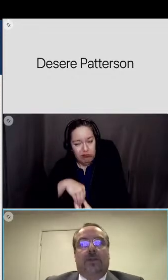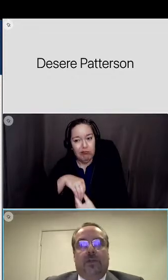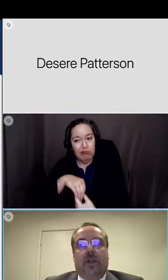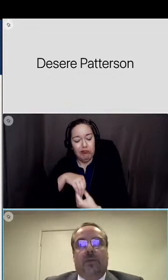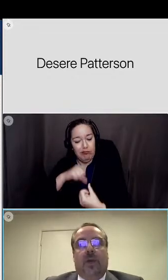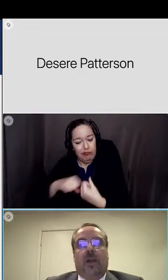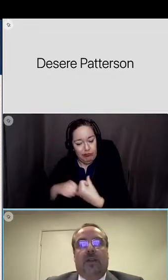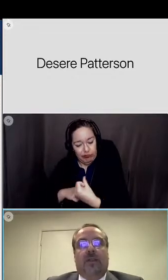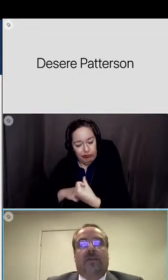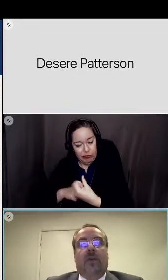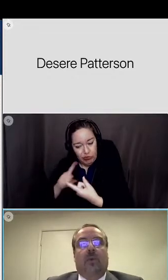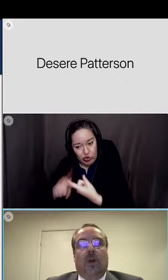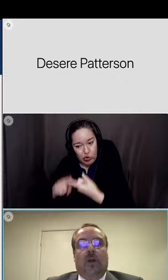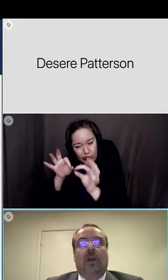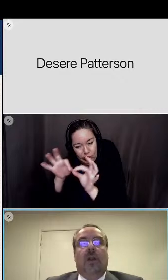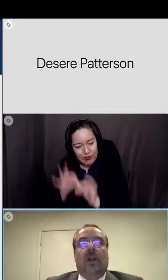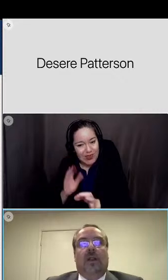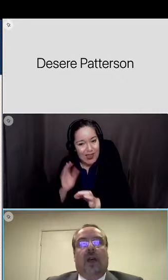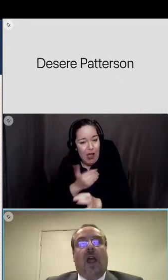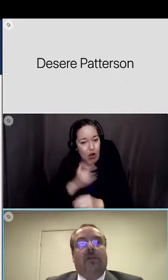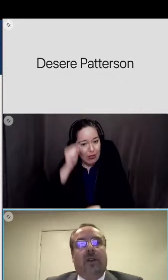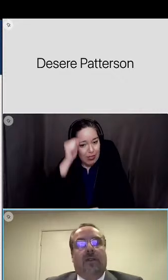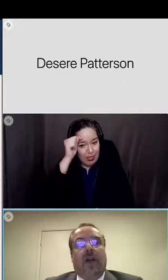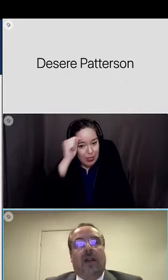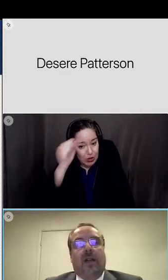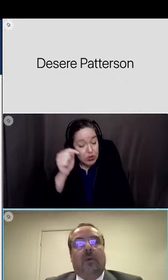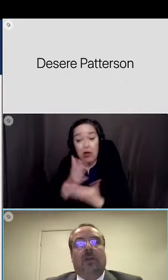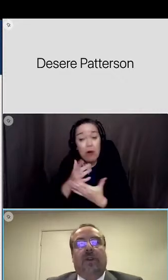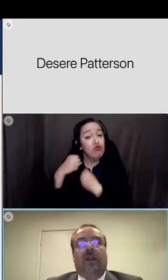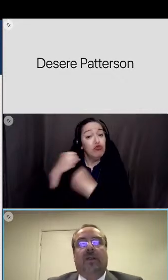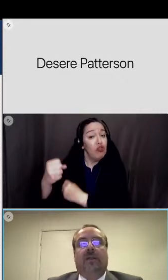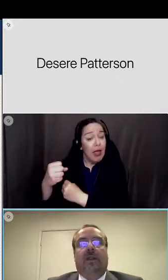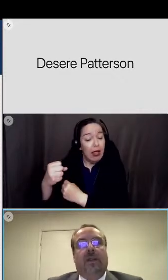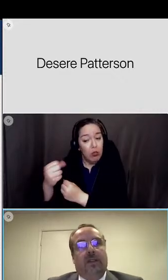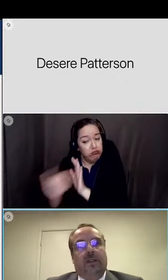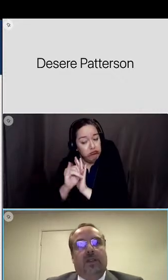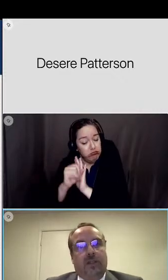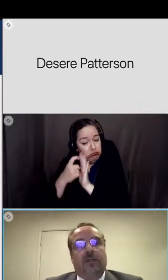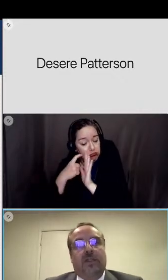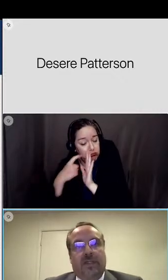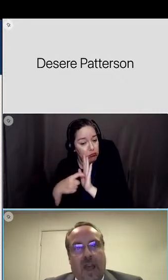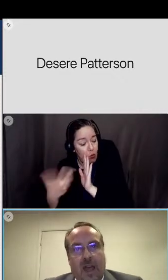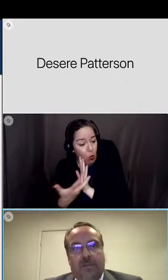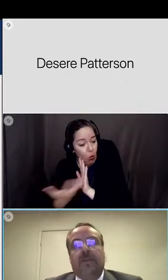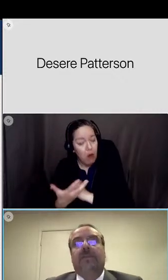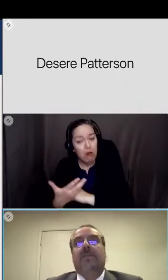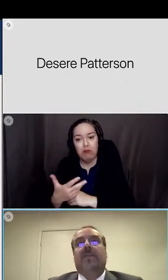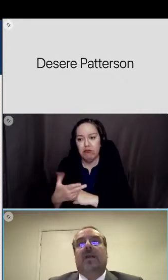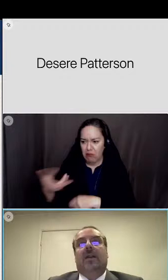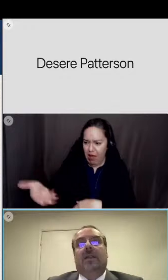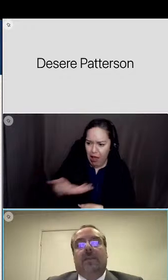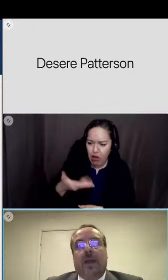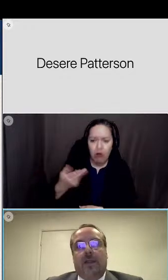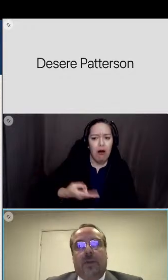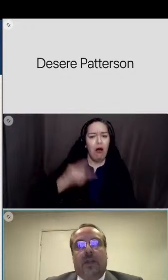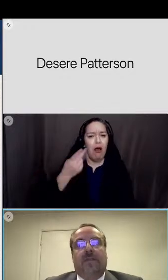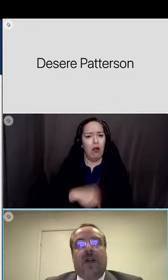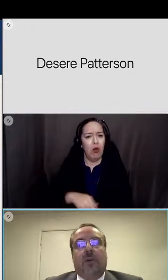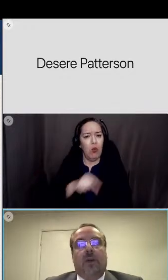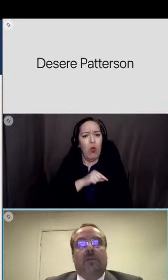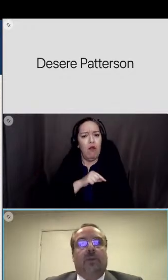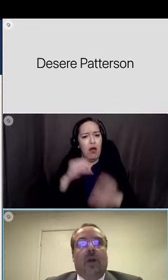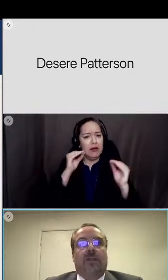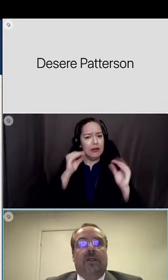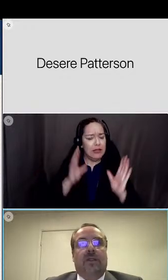some of the strengths we identified were the hiring of highly qualified teachers and staff the management